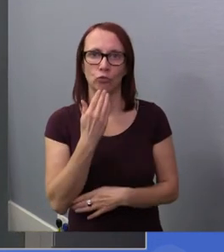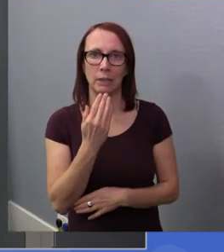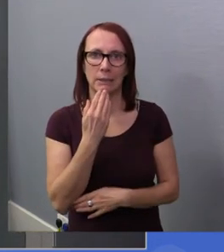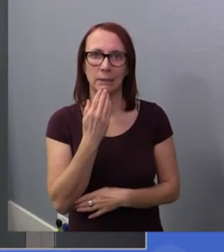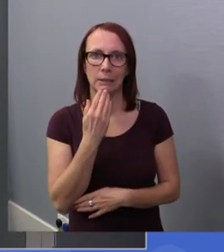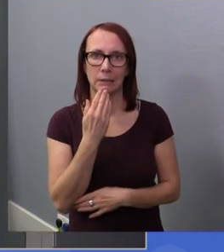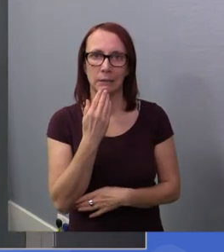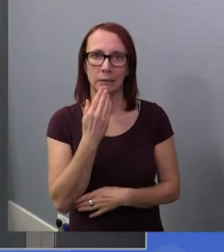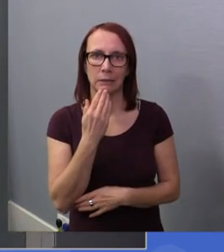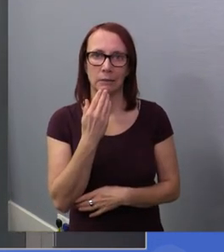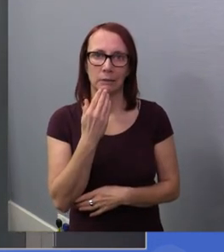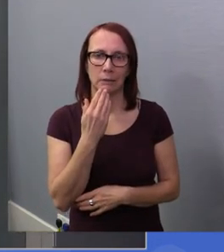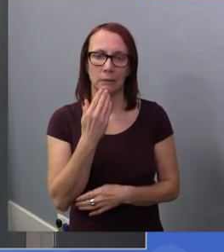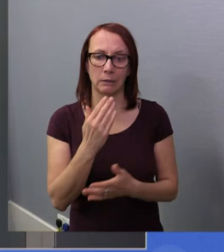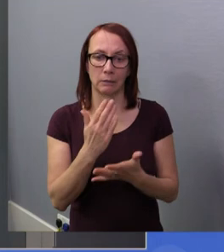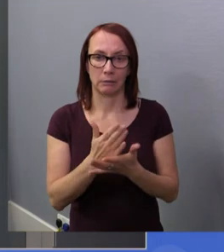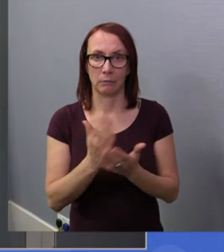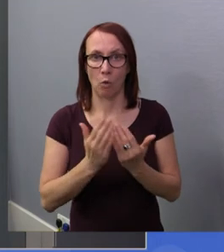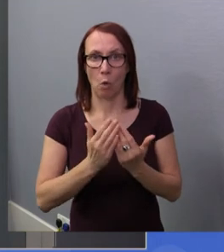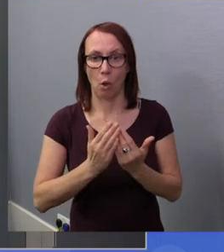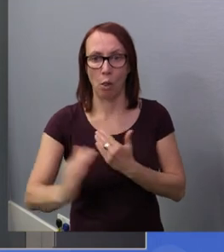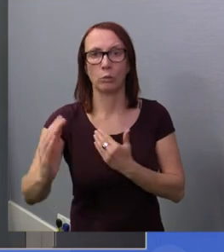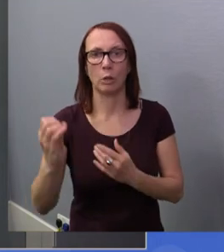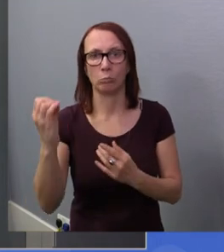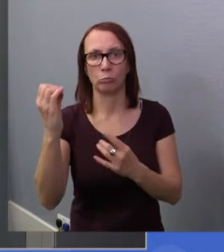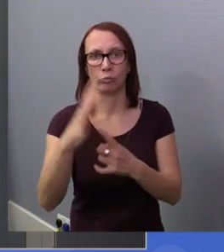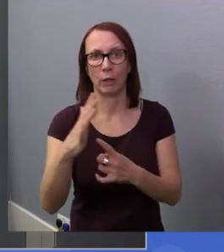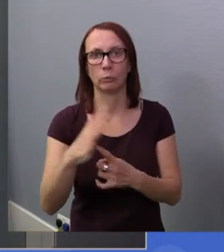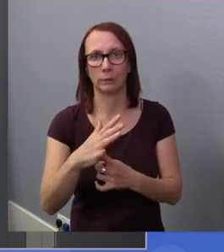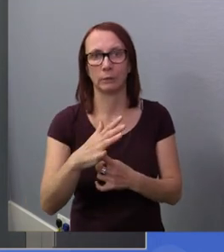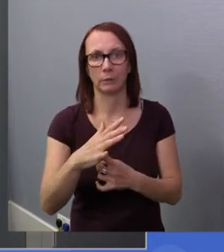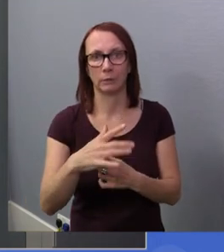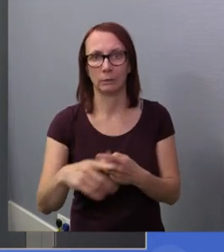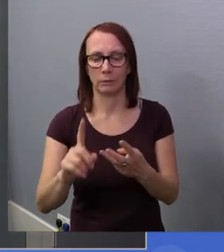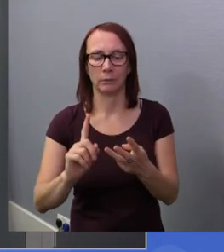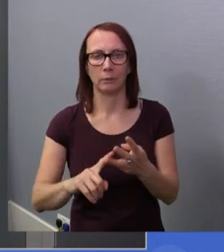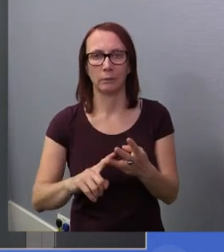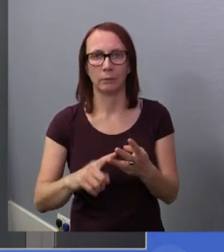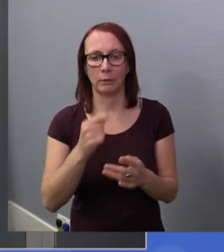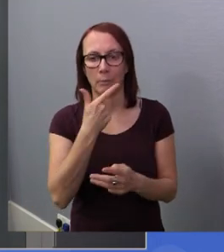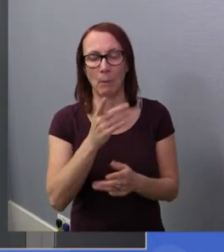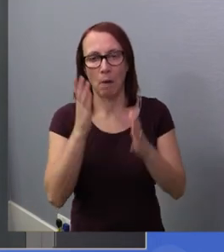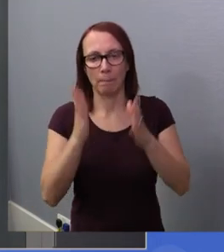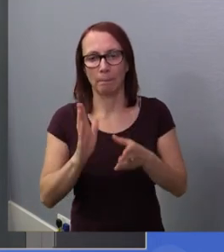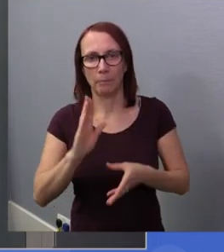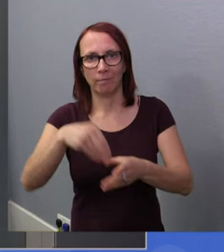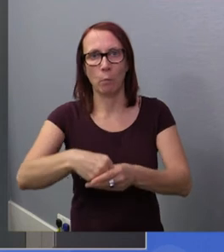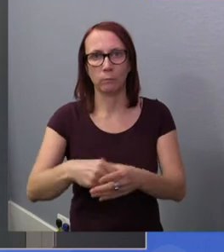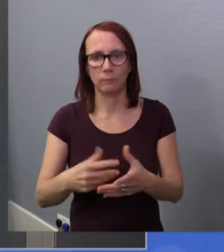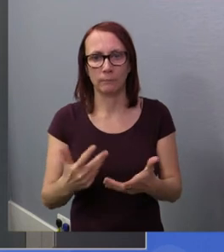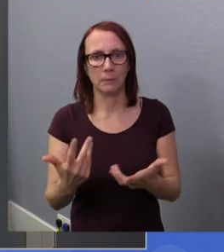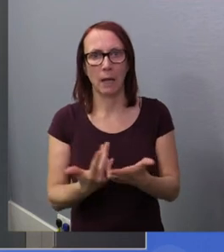is a long-term priority. Three, people need to be involved in how